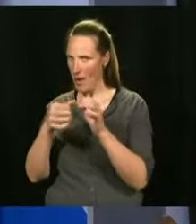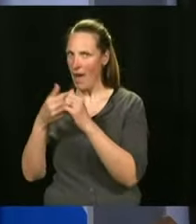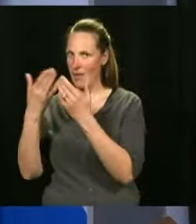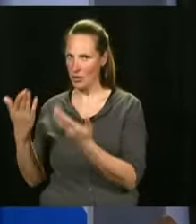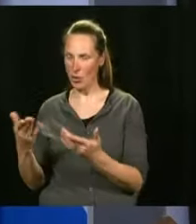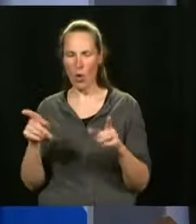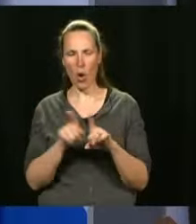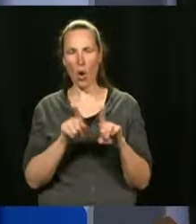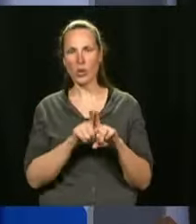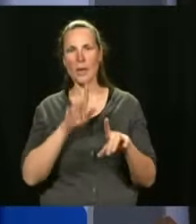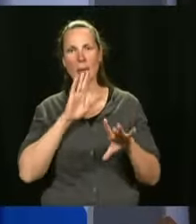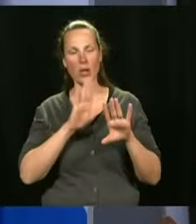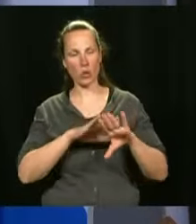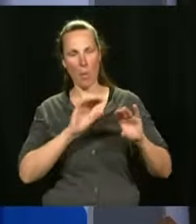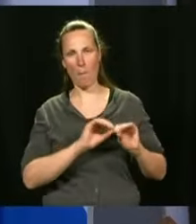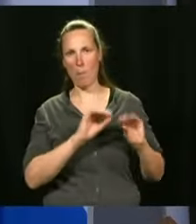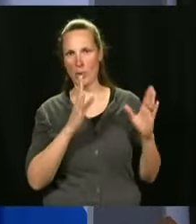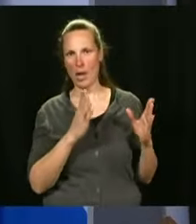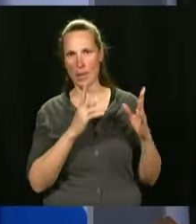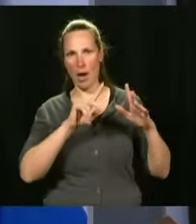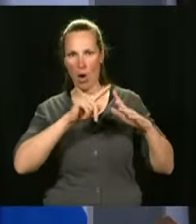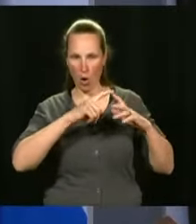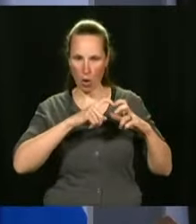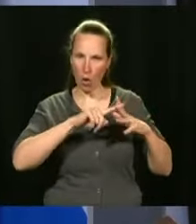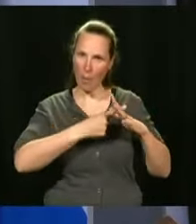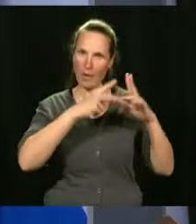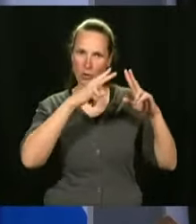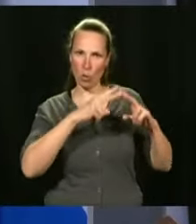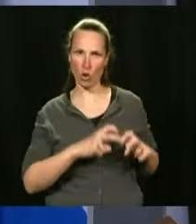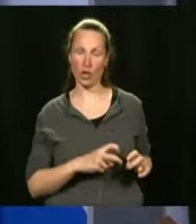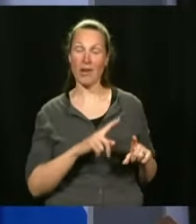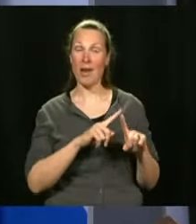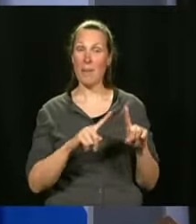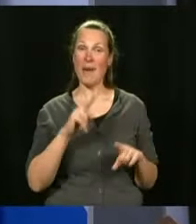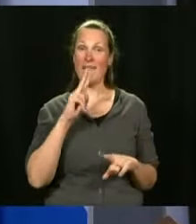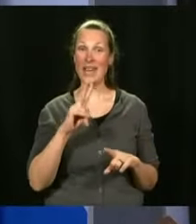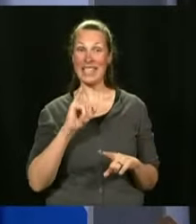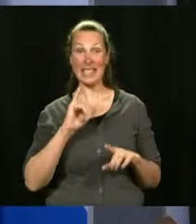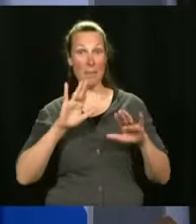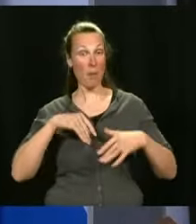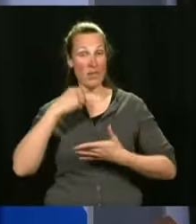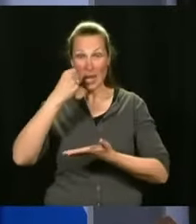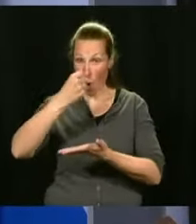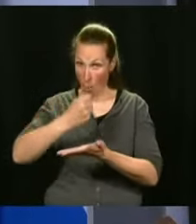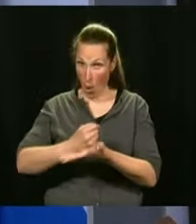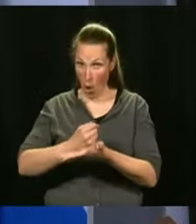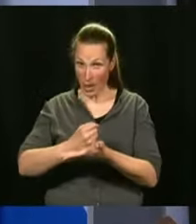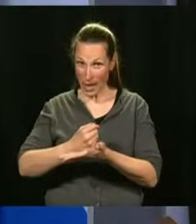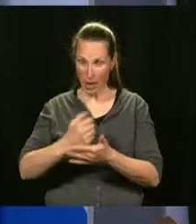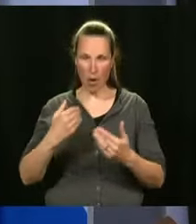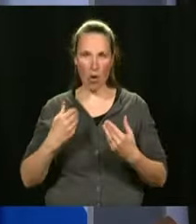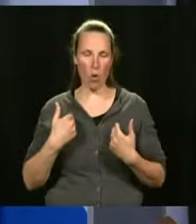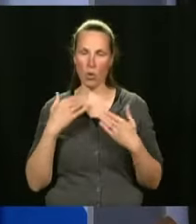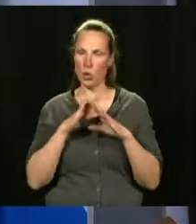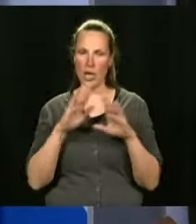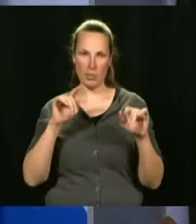done by Moderna. It has to go through the process. We're not going to use a vaccine that is not approved in Quebec.